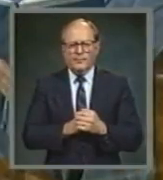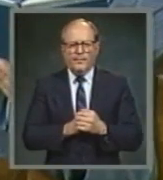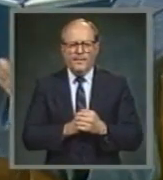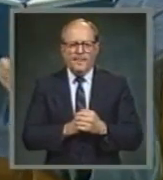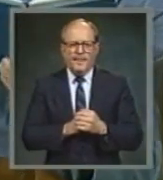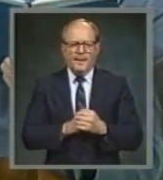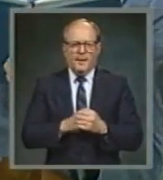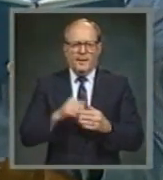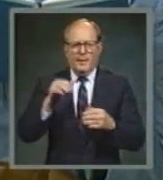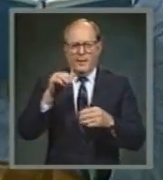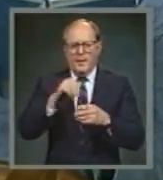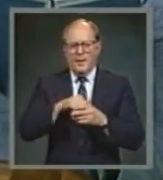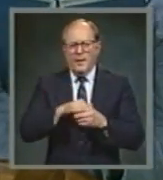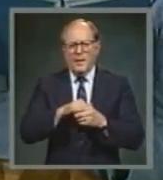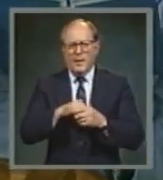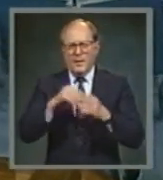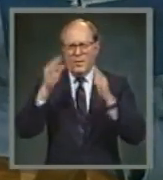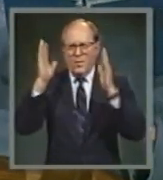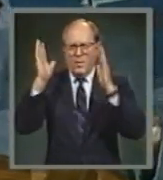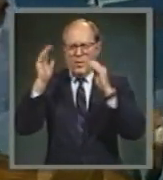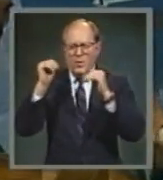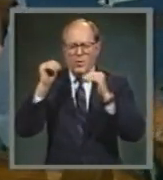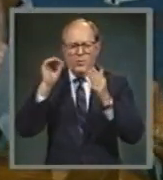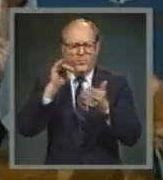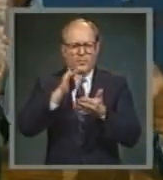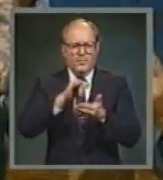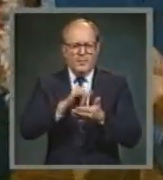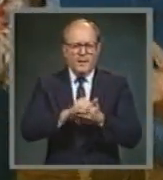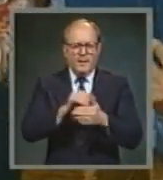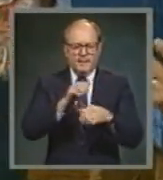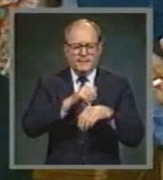Give hope that save